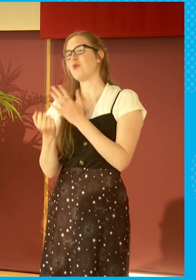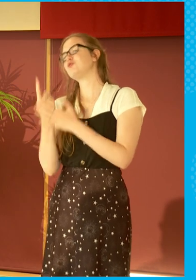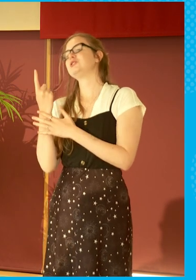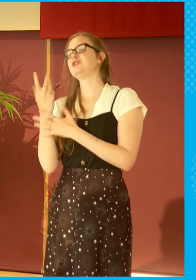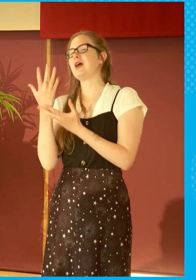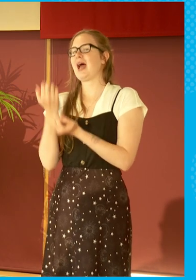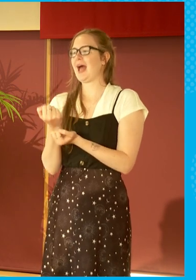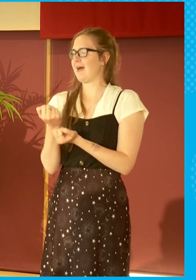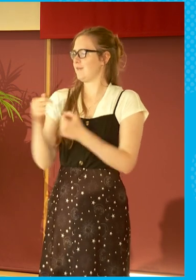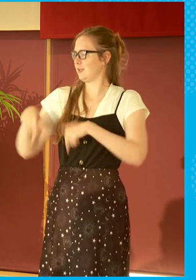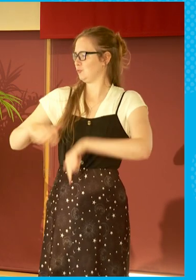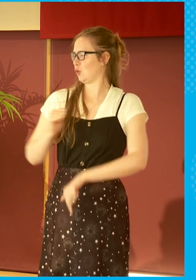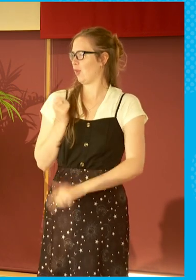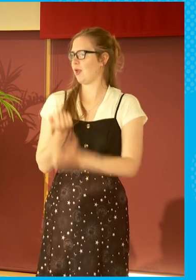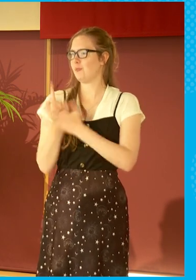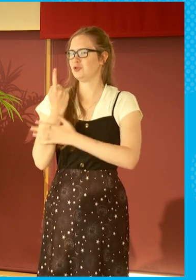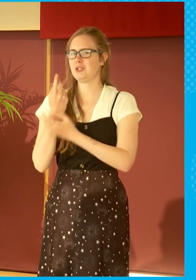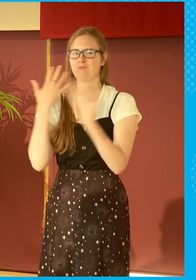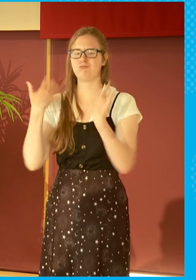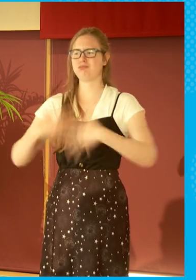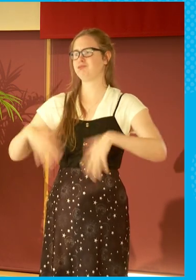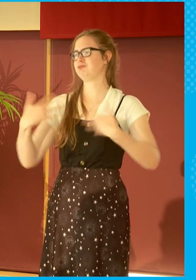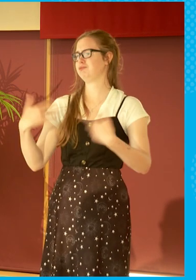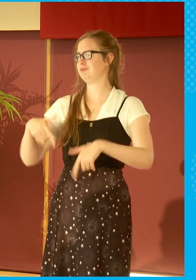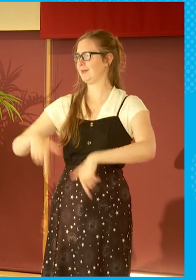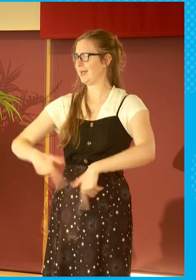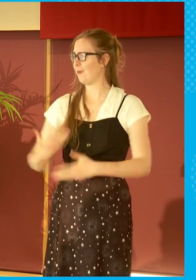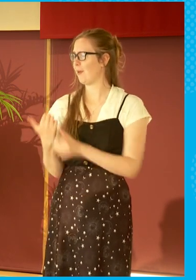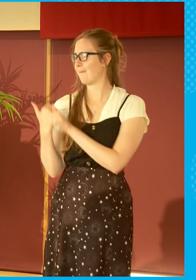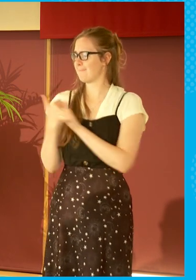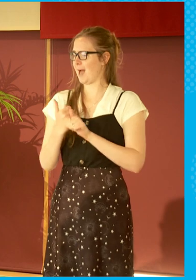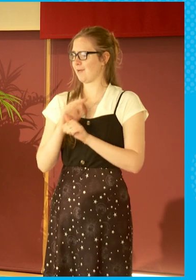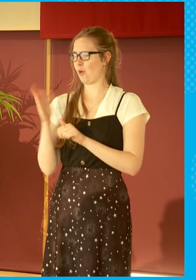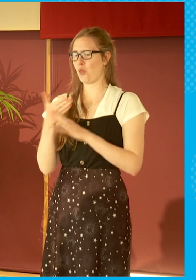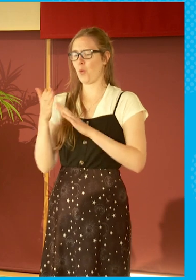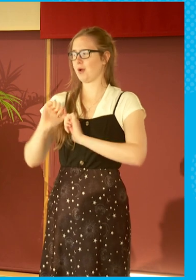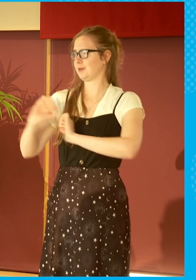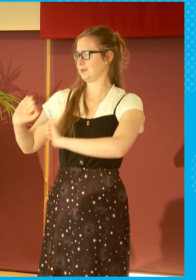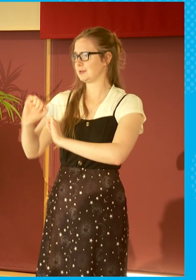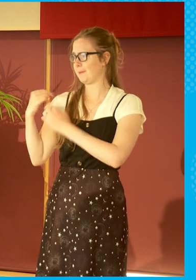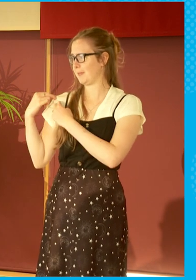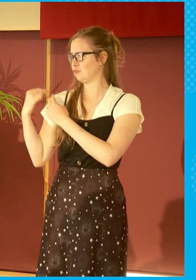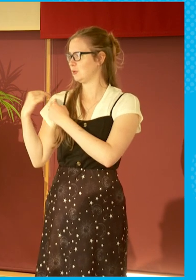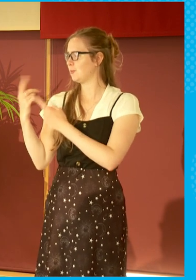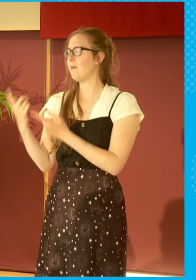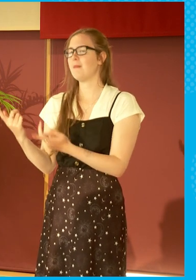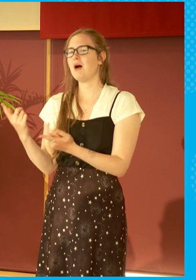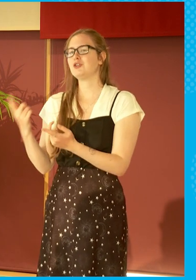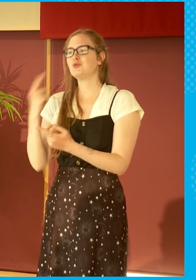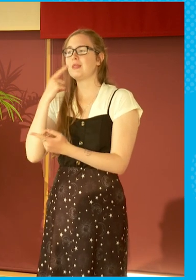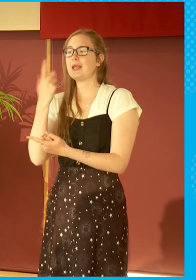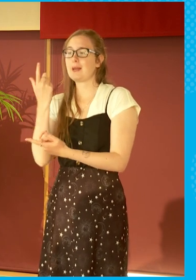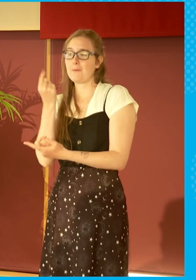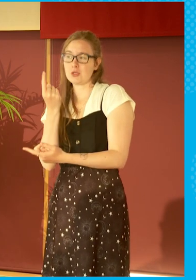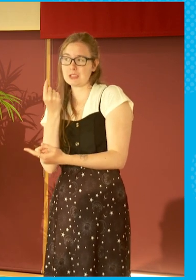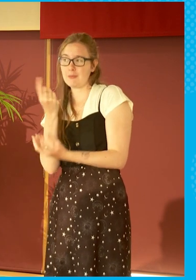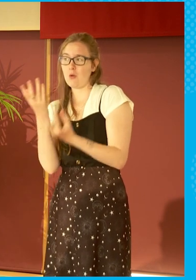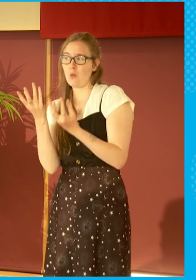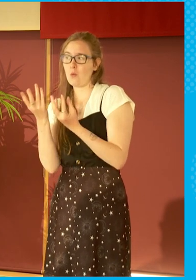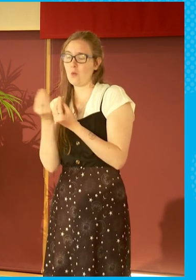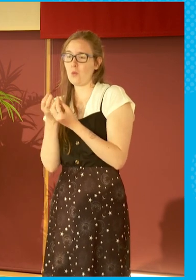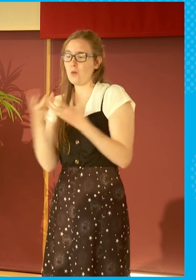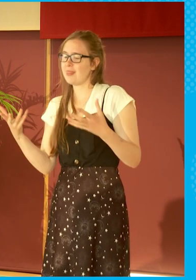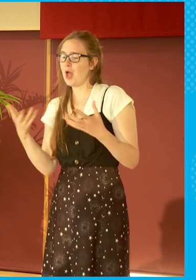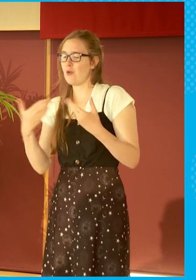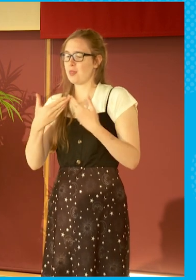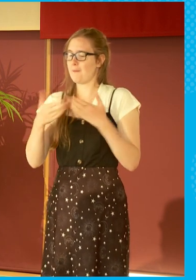now are fantastic and are on the back of incredible work that you've done. But do you think that would have been possible without the